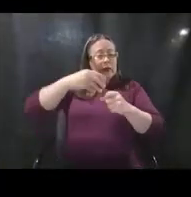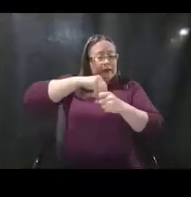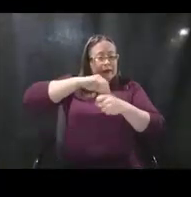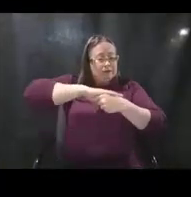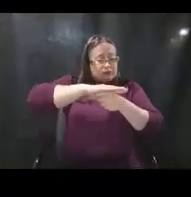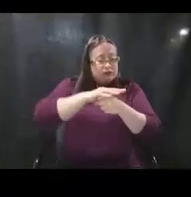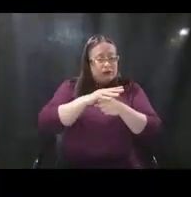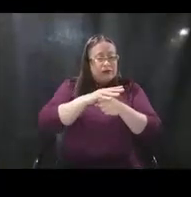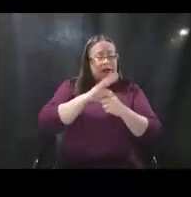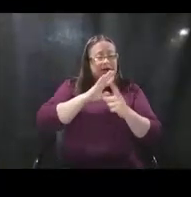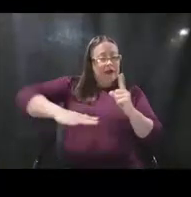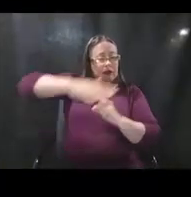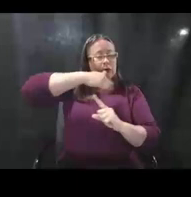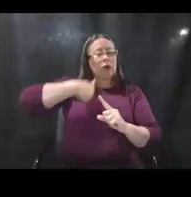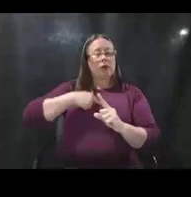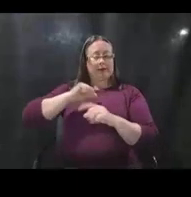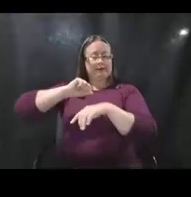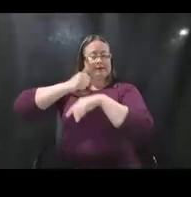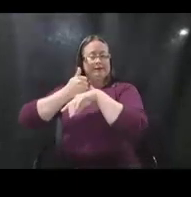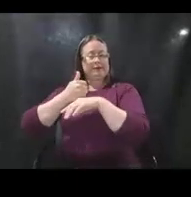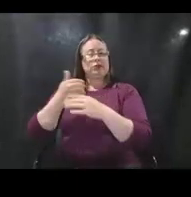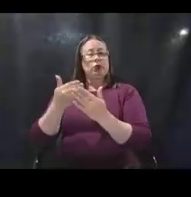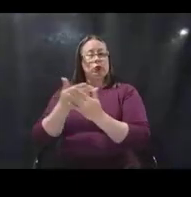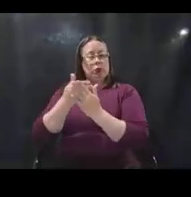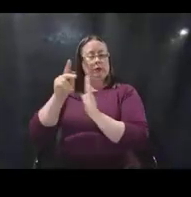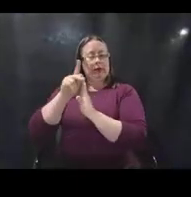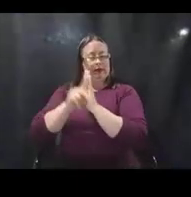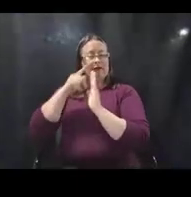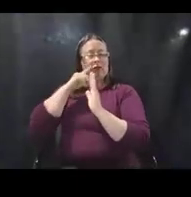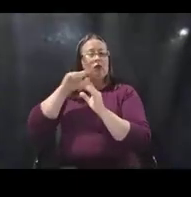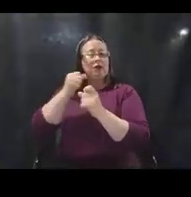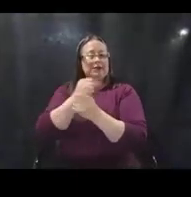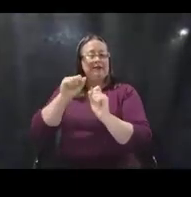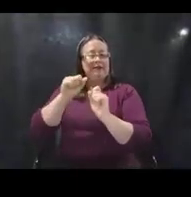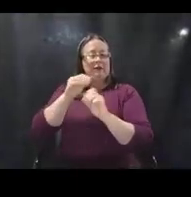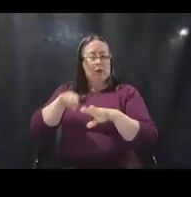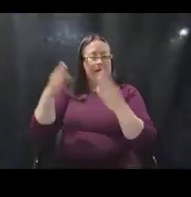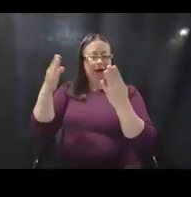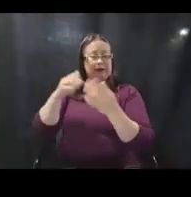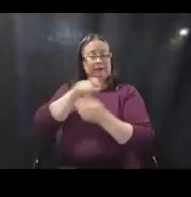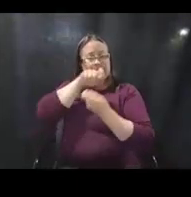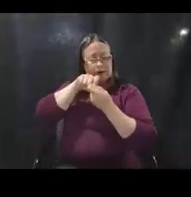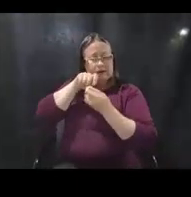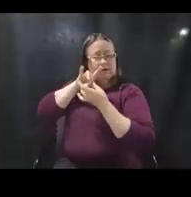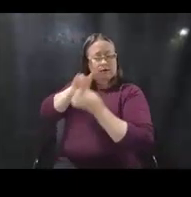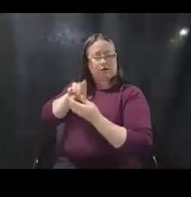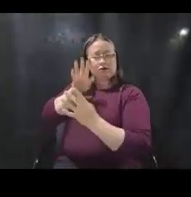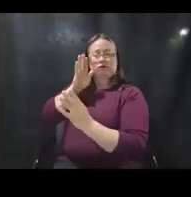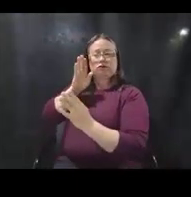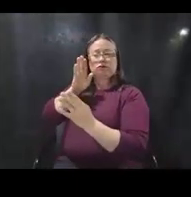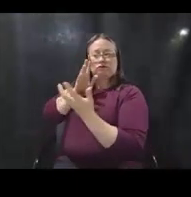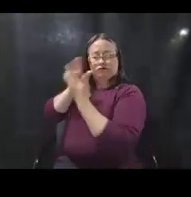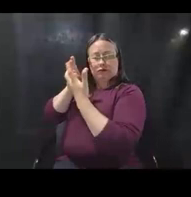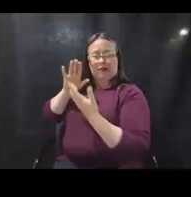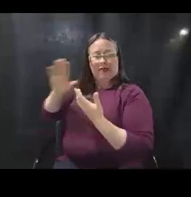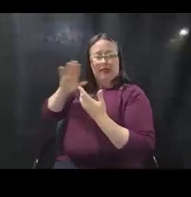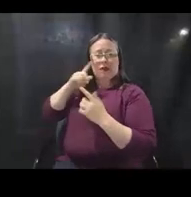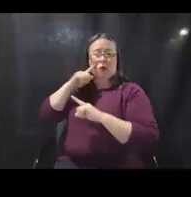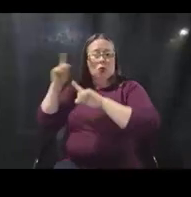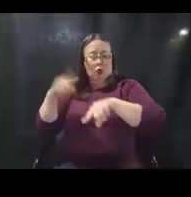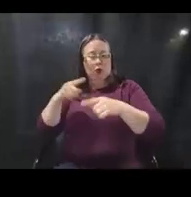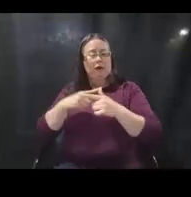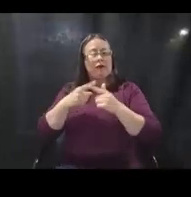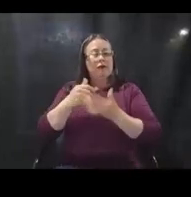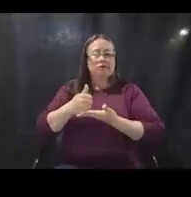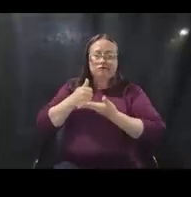we developed the safe opening and operations policy specific to that executive order so that public assistance funding can be used to help